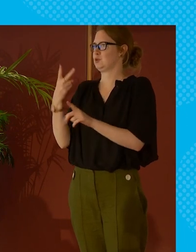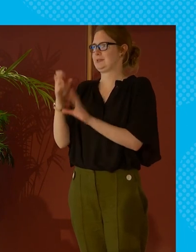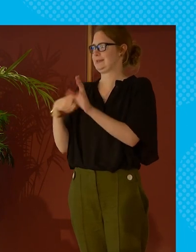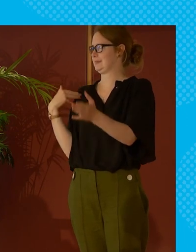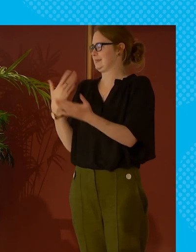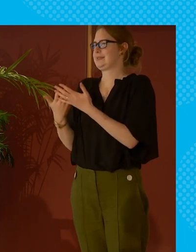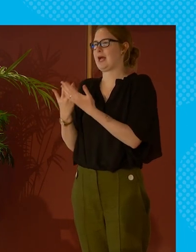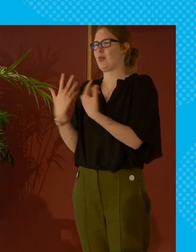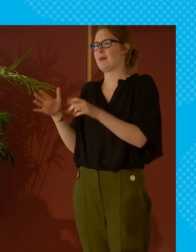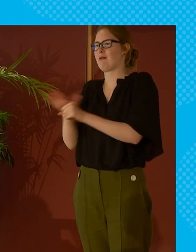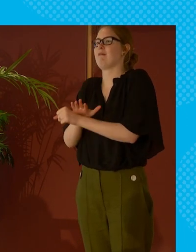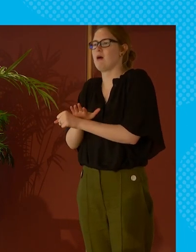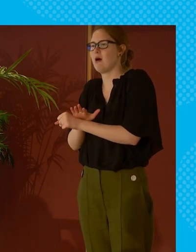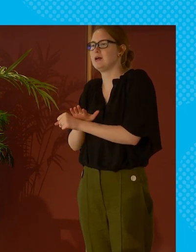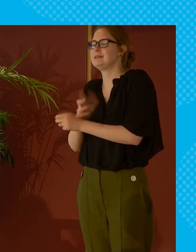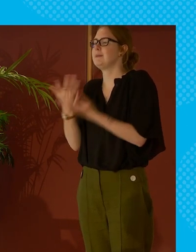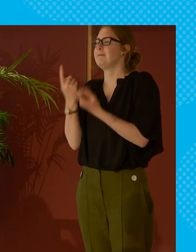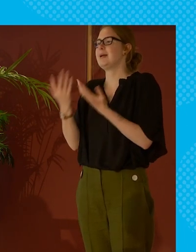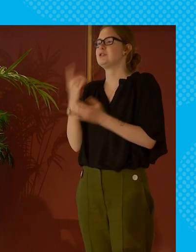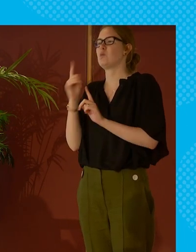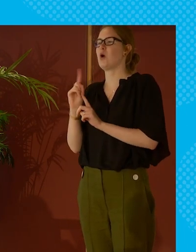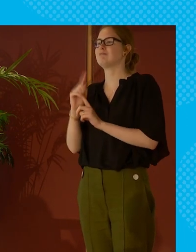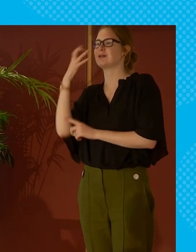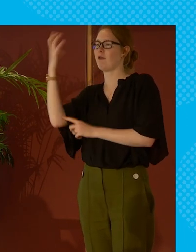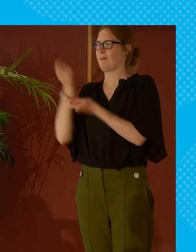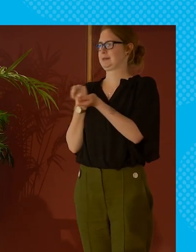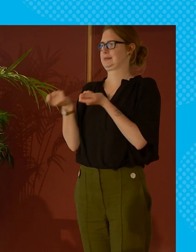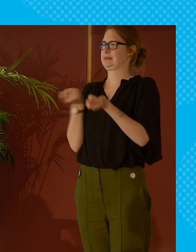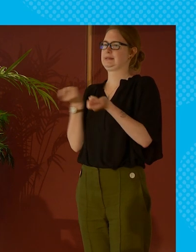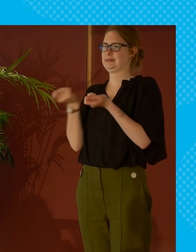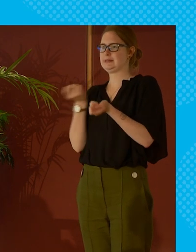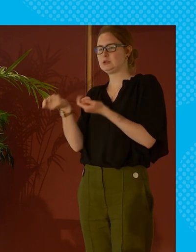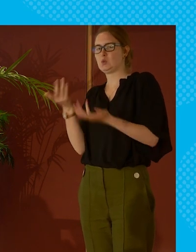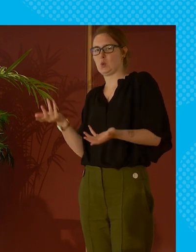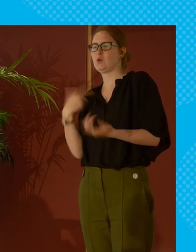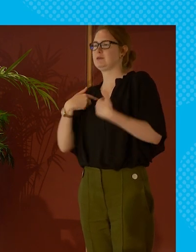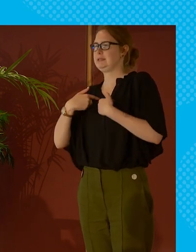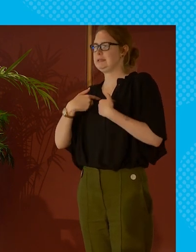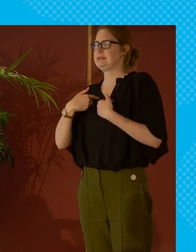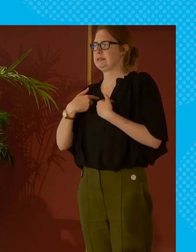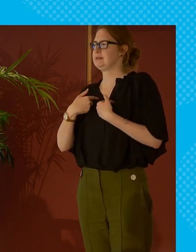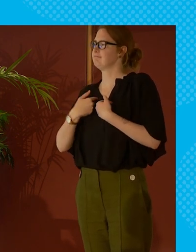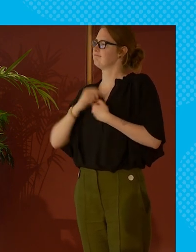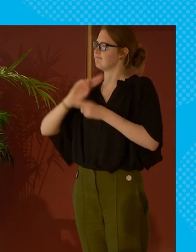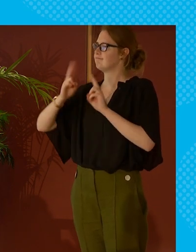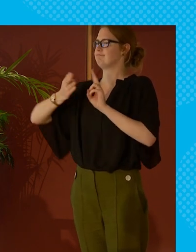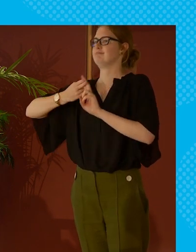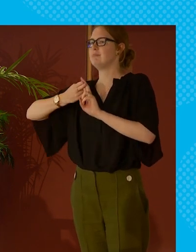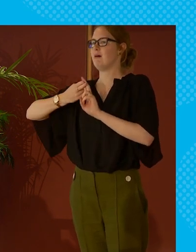this over the last 20 years depending on who is in government okay so for me